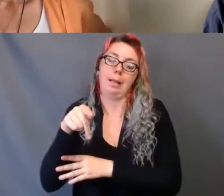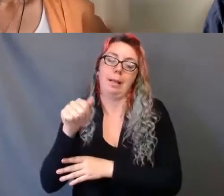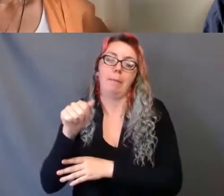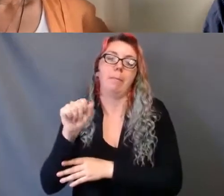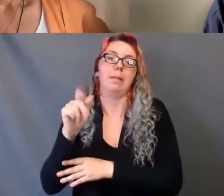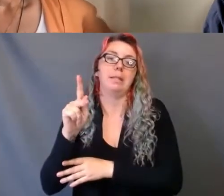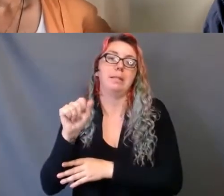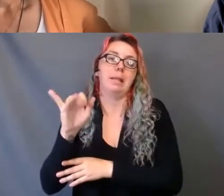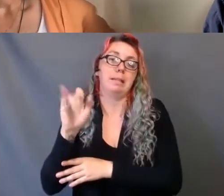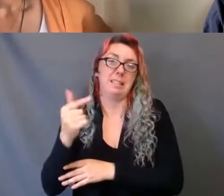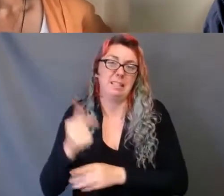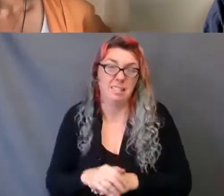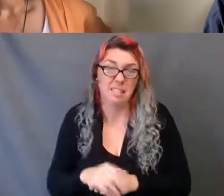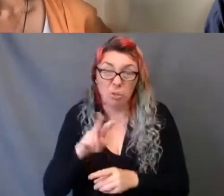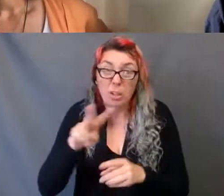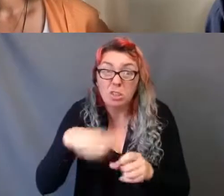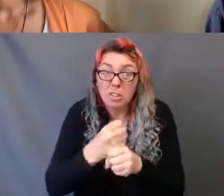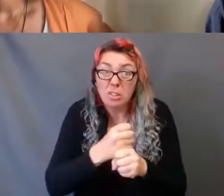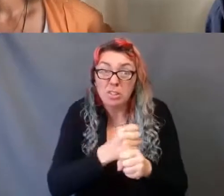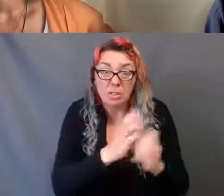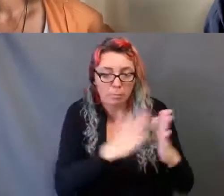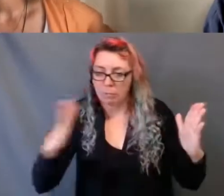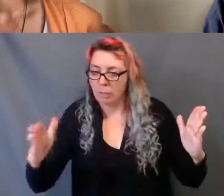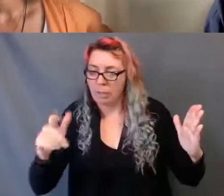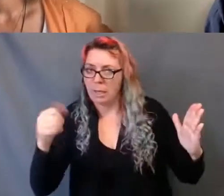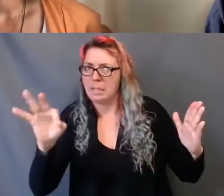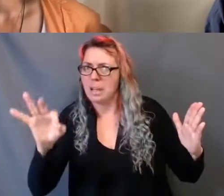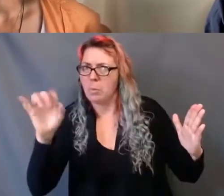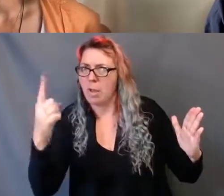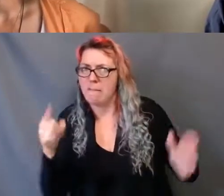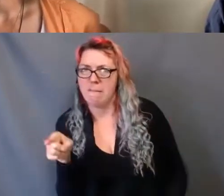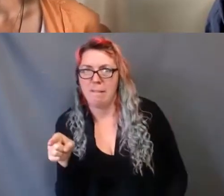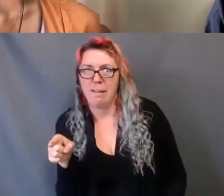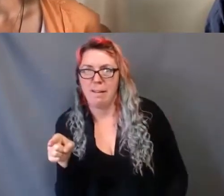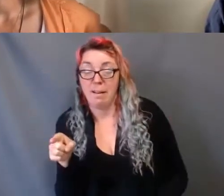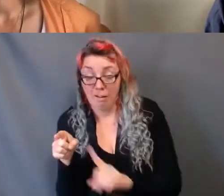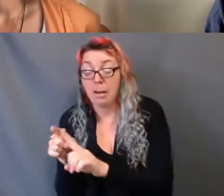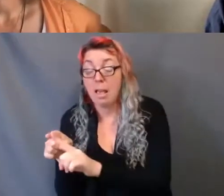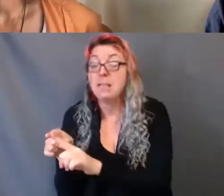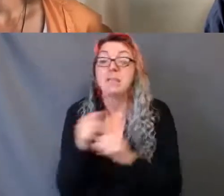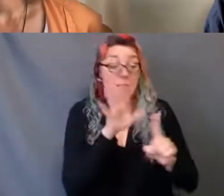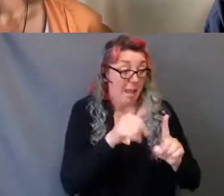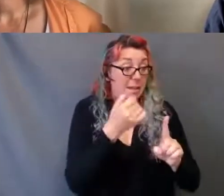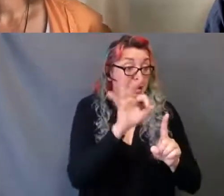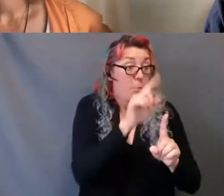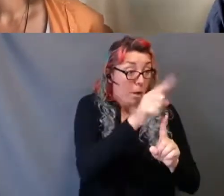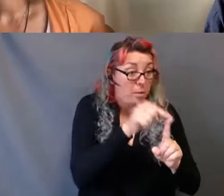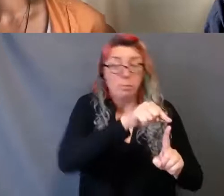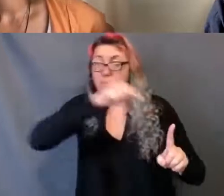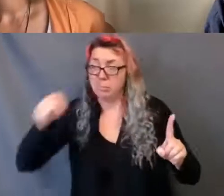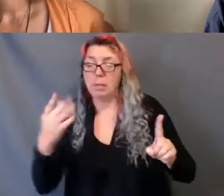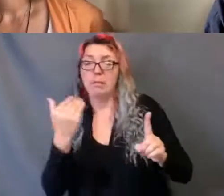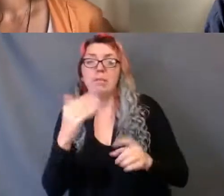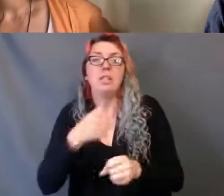1969 to 1991. And another 15 years after that, for Marie Clemence's Copper Thunderbird